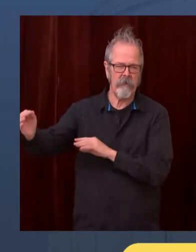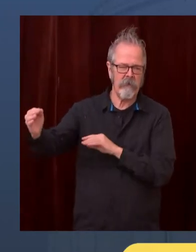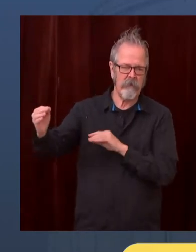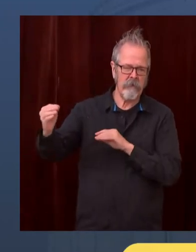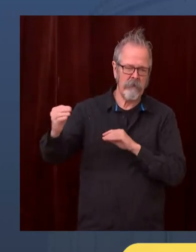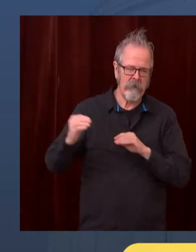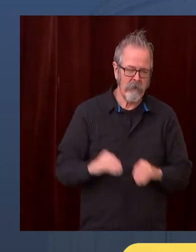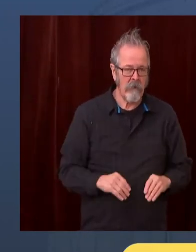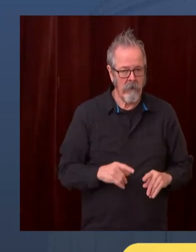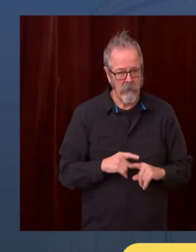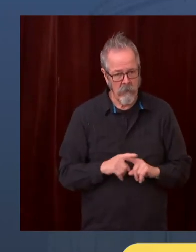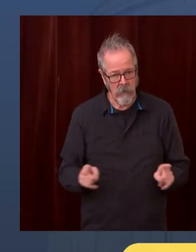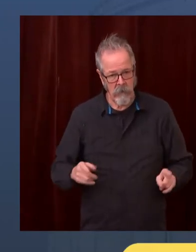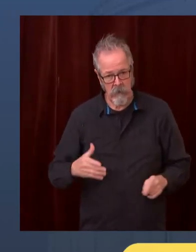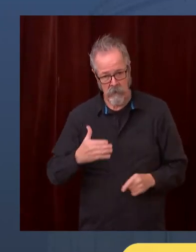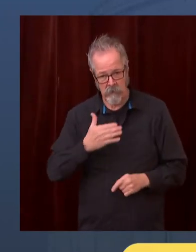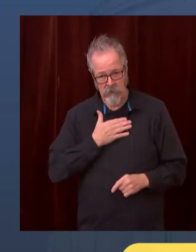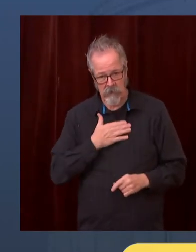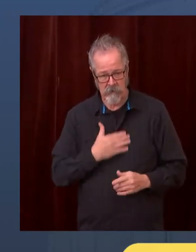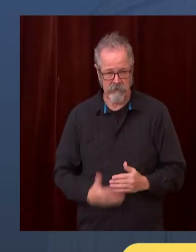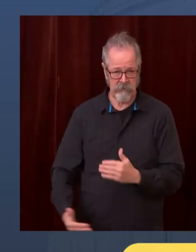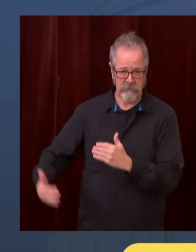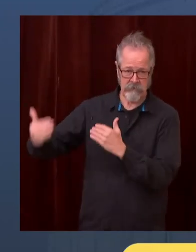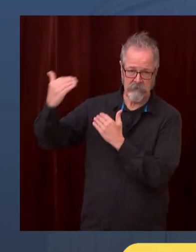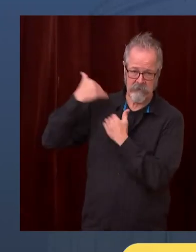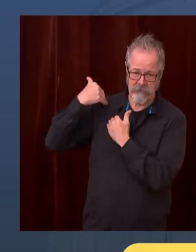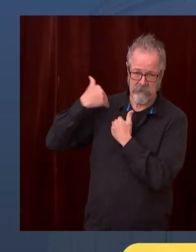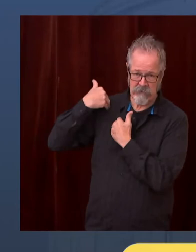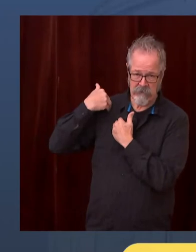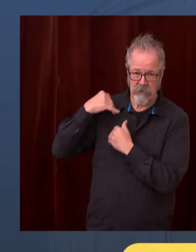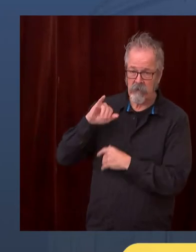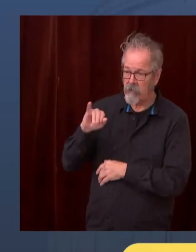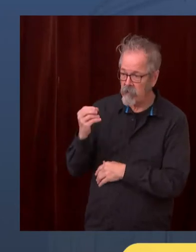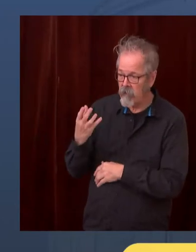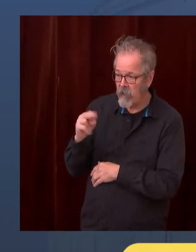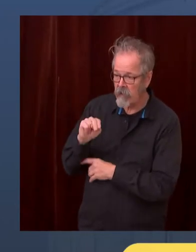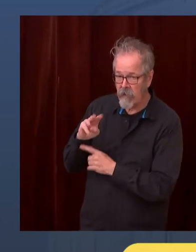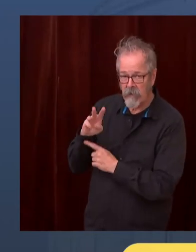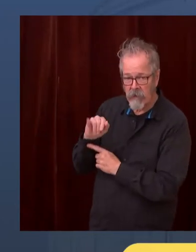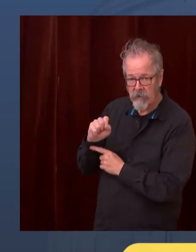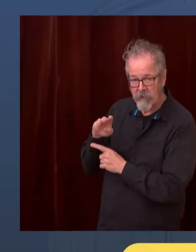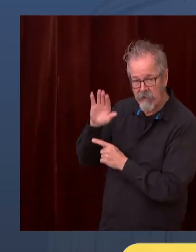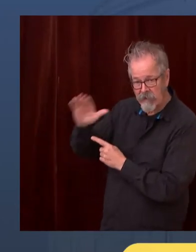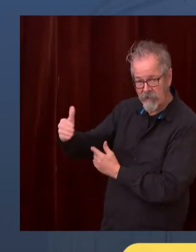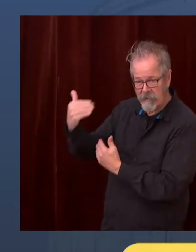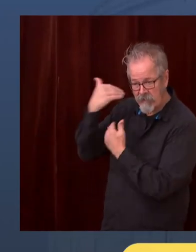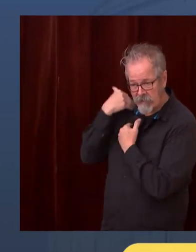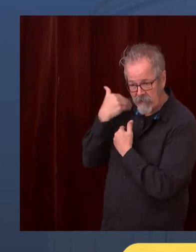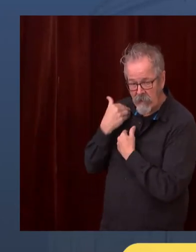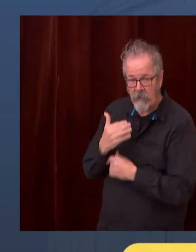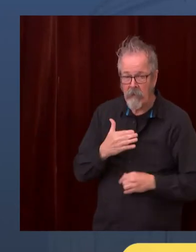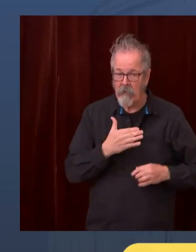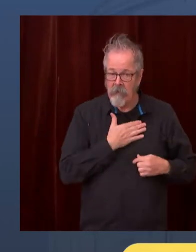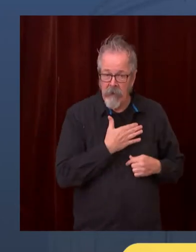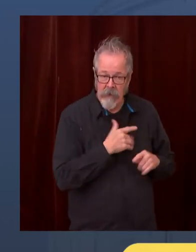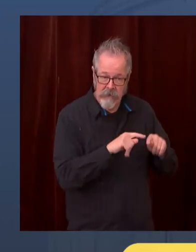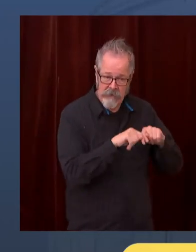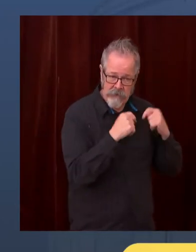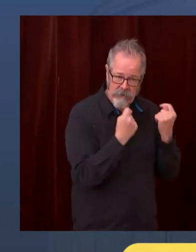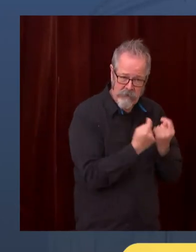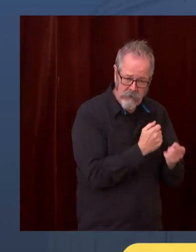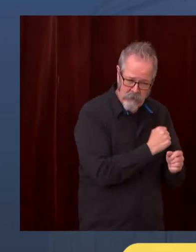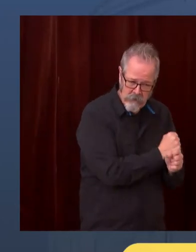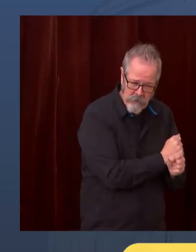they're ready. And while the Johns of the world or the Yomirs of the world move on and move in different directions, that work